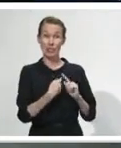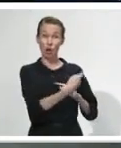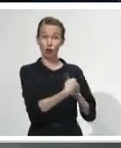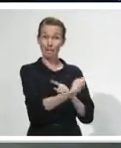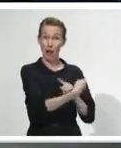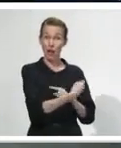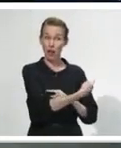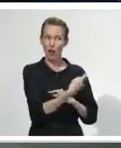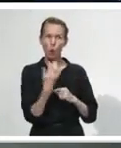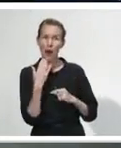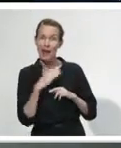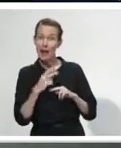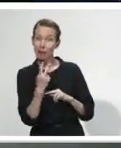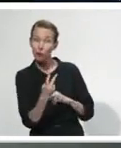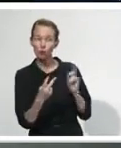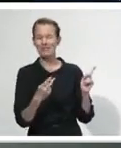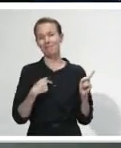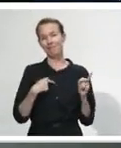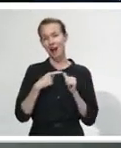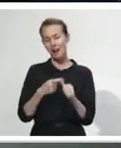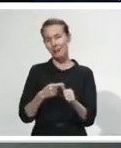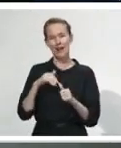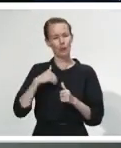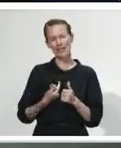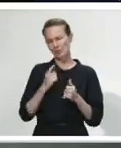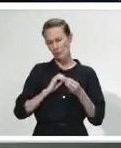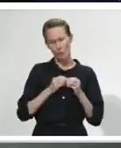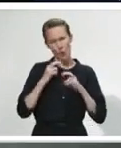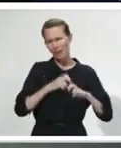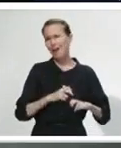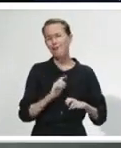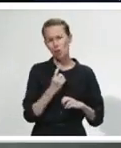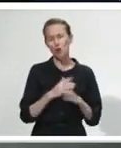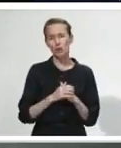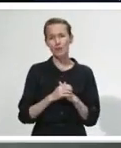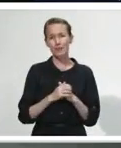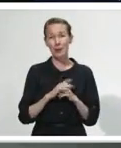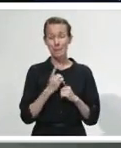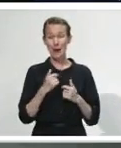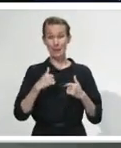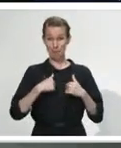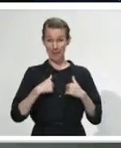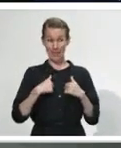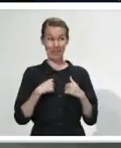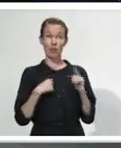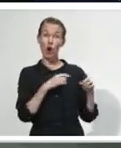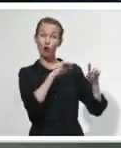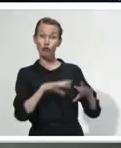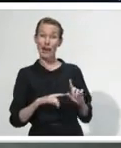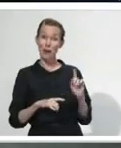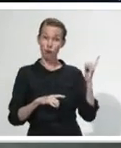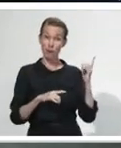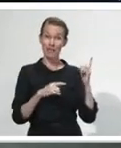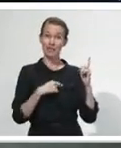think there's actually quite a bit of work that needs to be done in that space. But I think you will have heard both Prime Minister Morrison and myself,